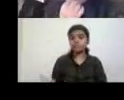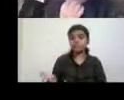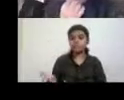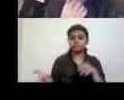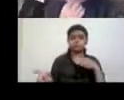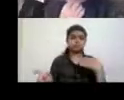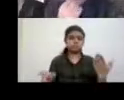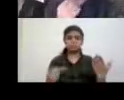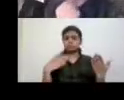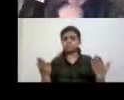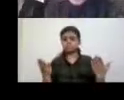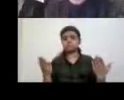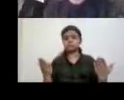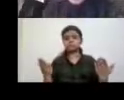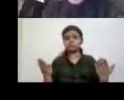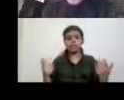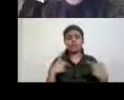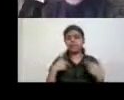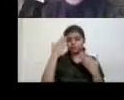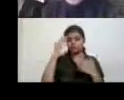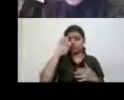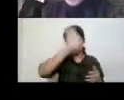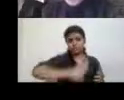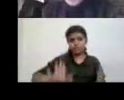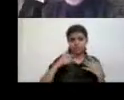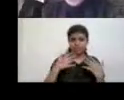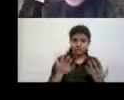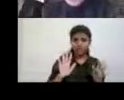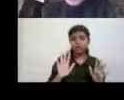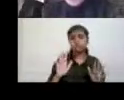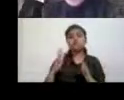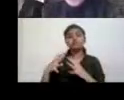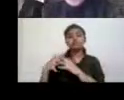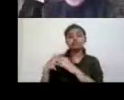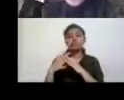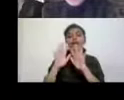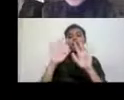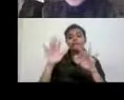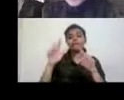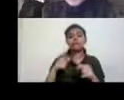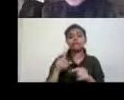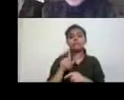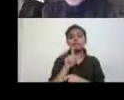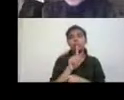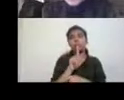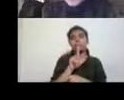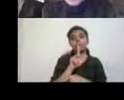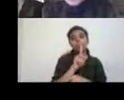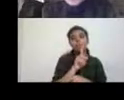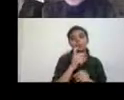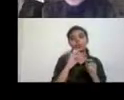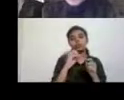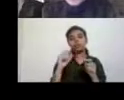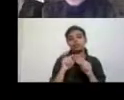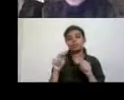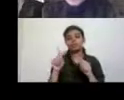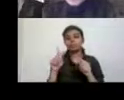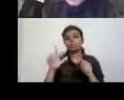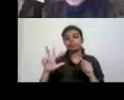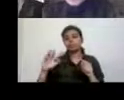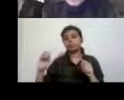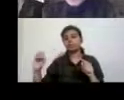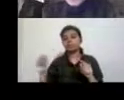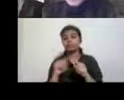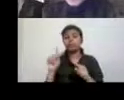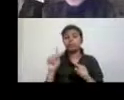part, I don't know if this was in India, but in the U S in the eighties, there was a movement toward person first language. So the idea